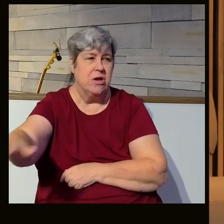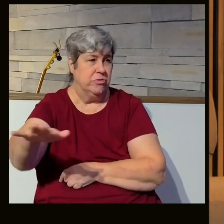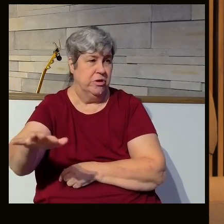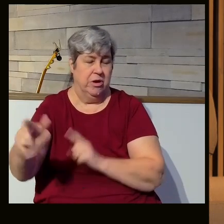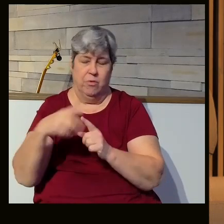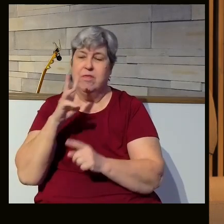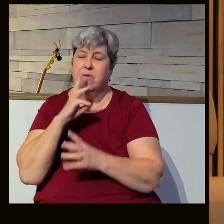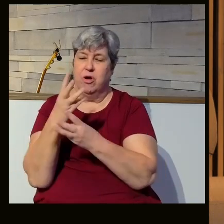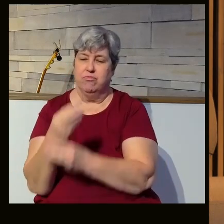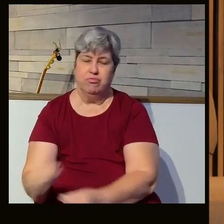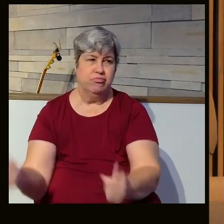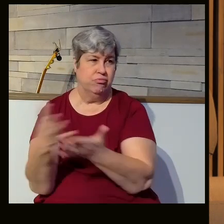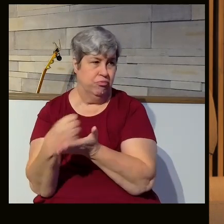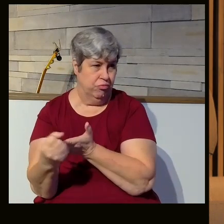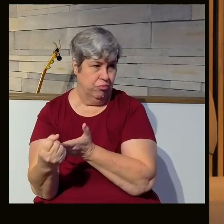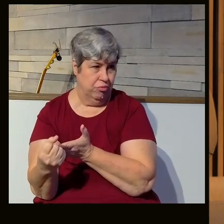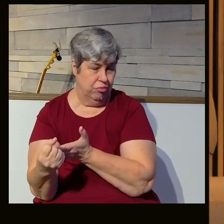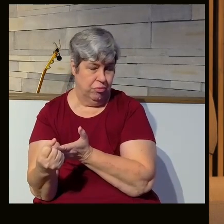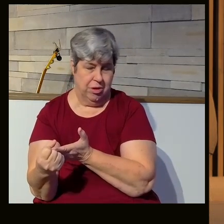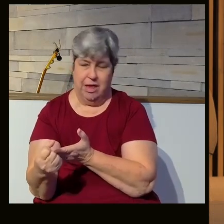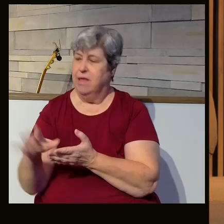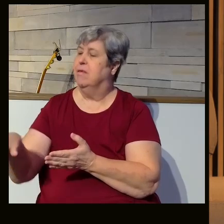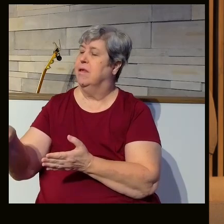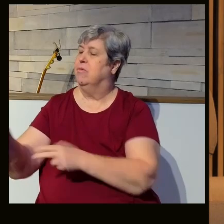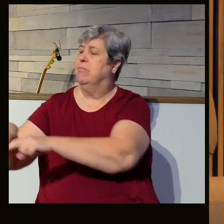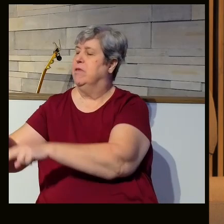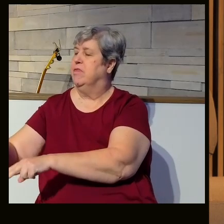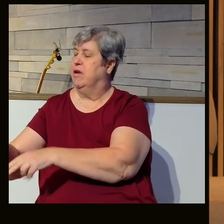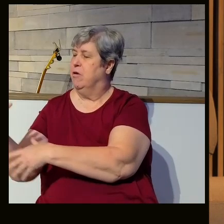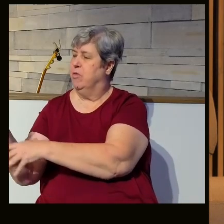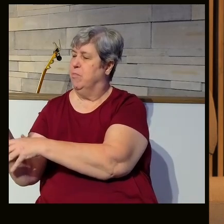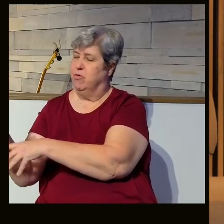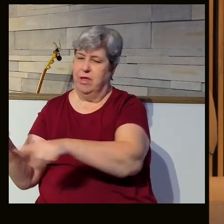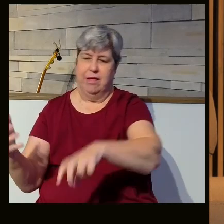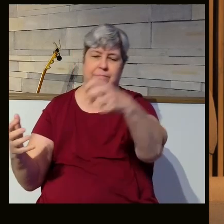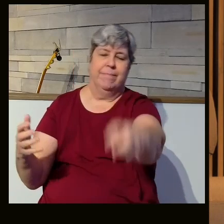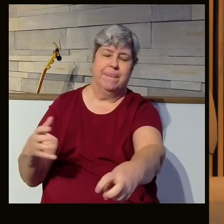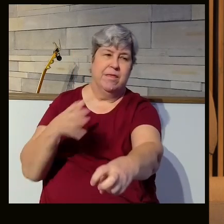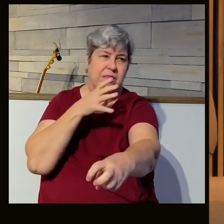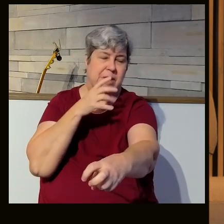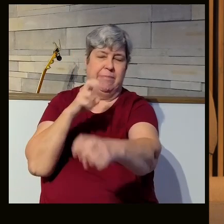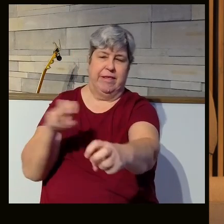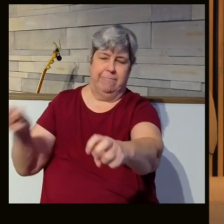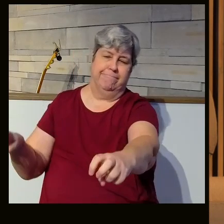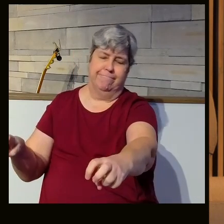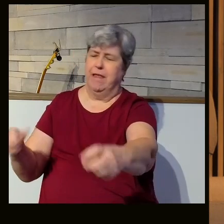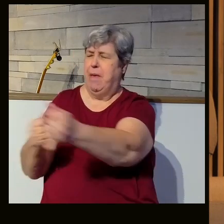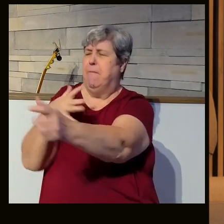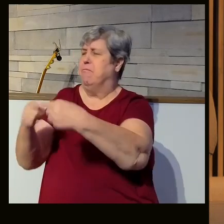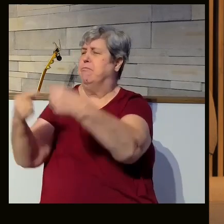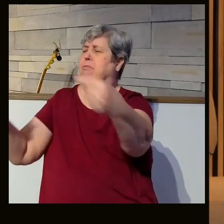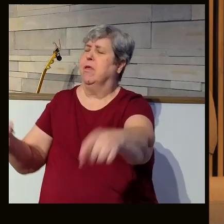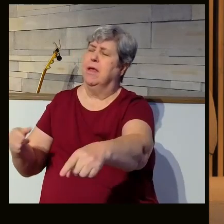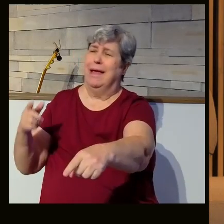When the water and the skin was gone, she put the boy under one of the bushes. Then she went off and sat down about a bow shot away from, for she